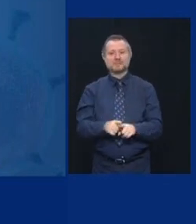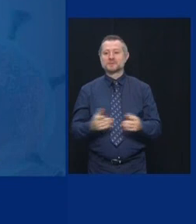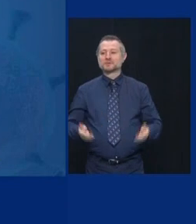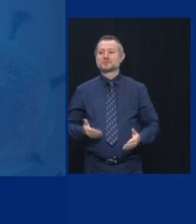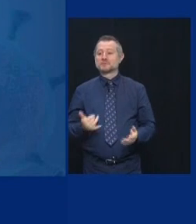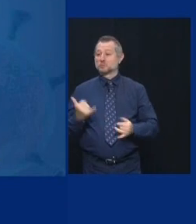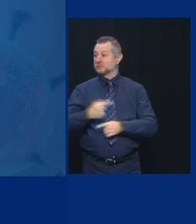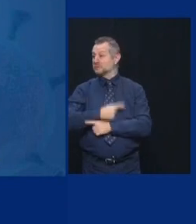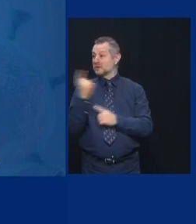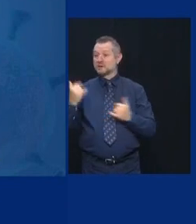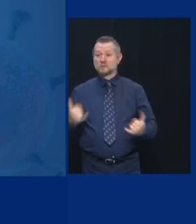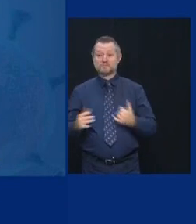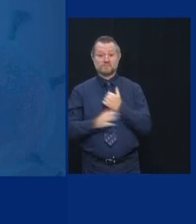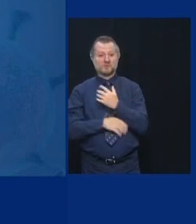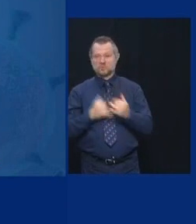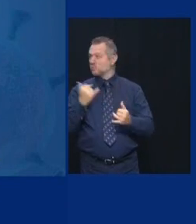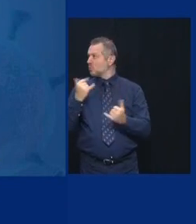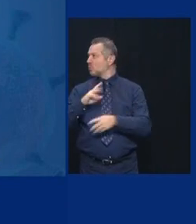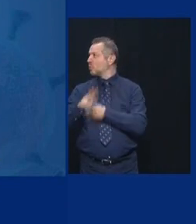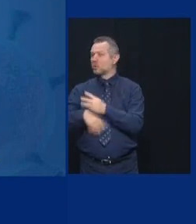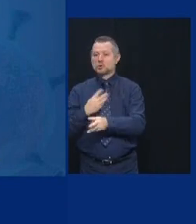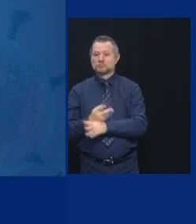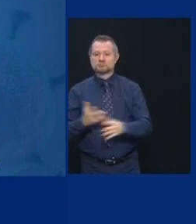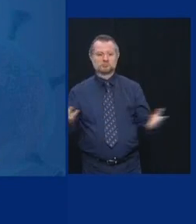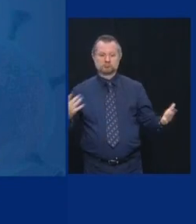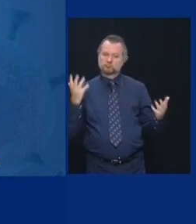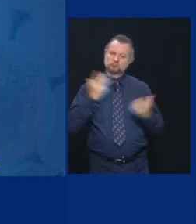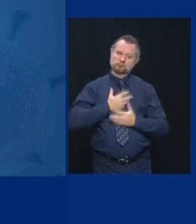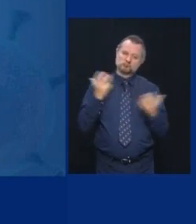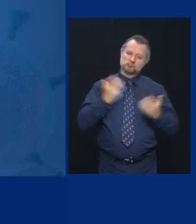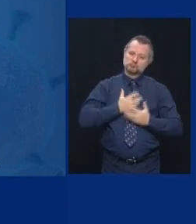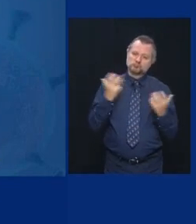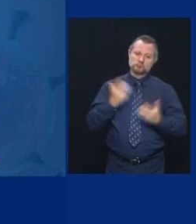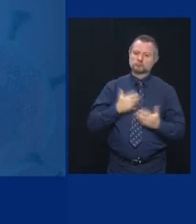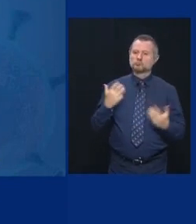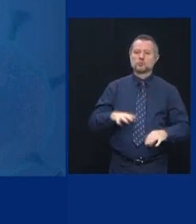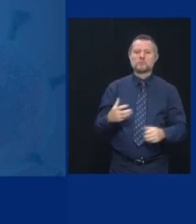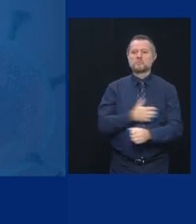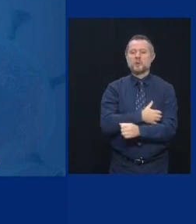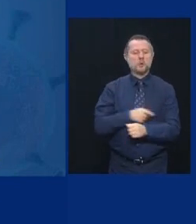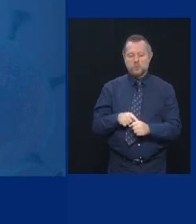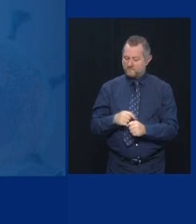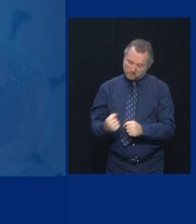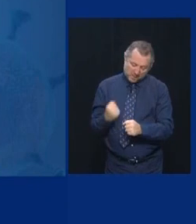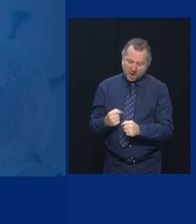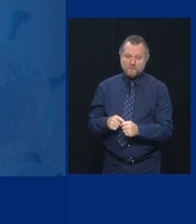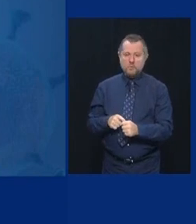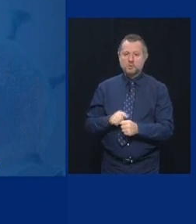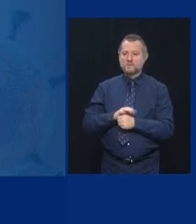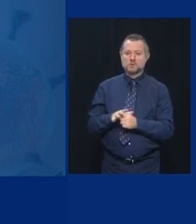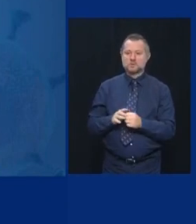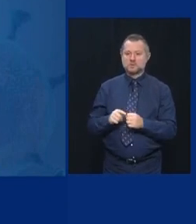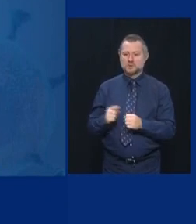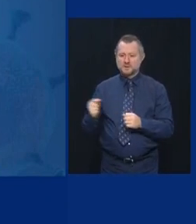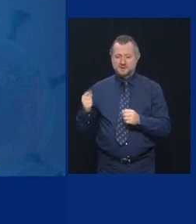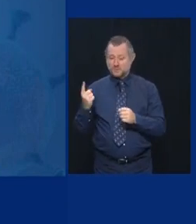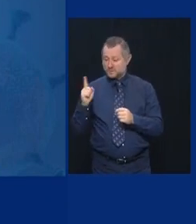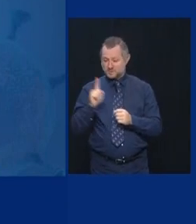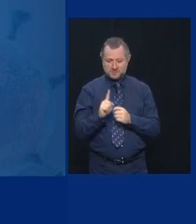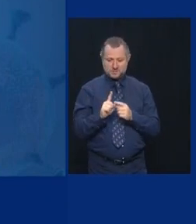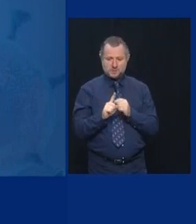It's the way this virus moves. It starts in a cluster. It always starts in a cluster, wherever.